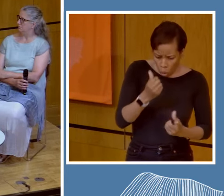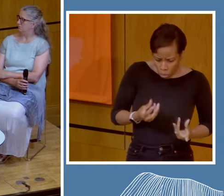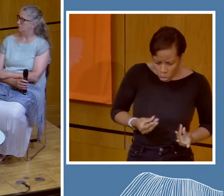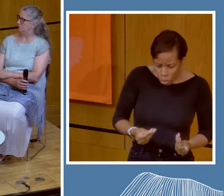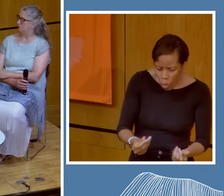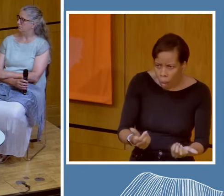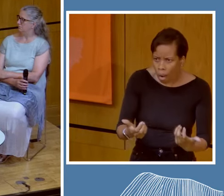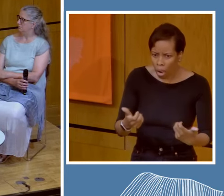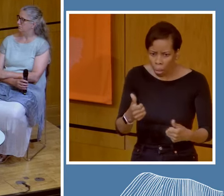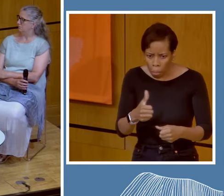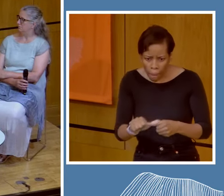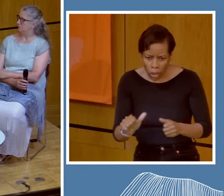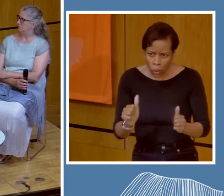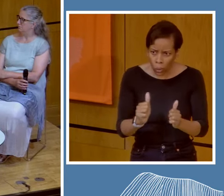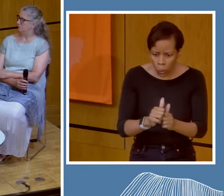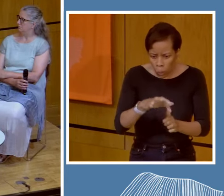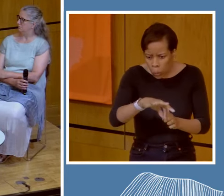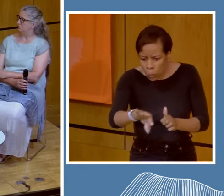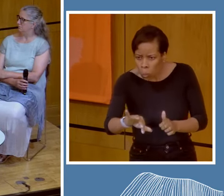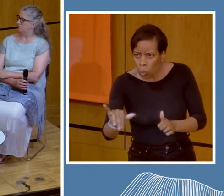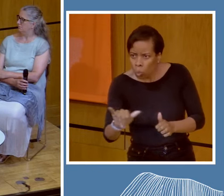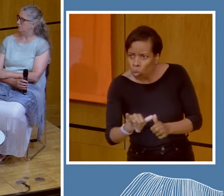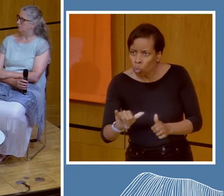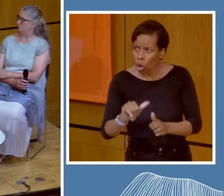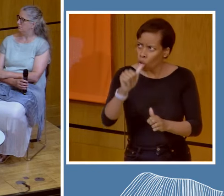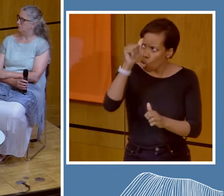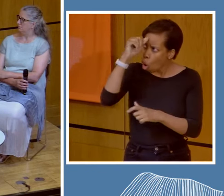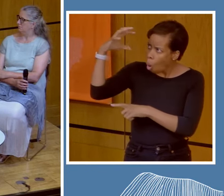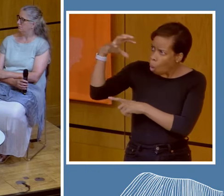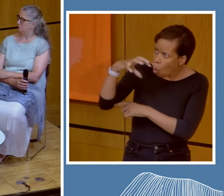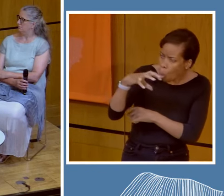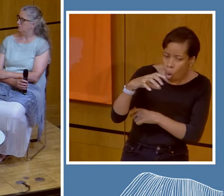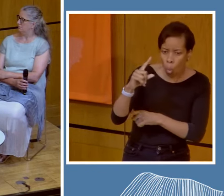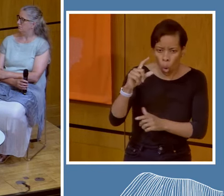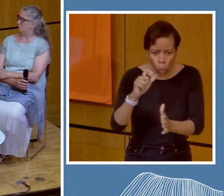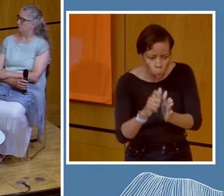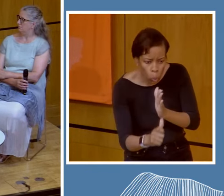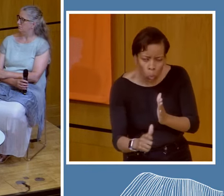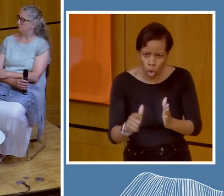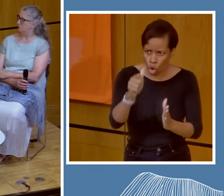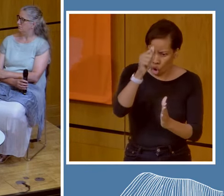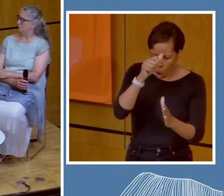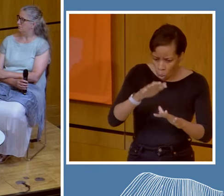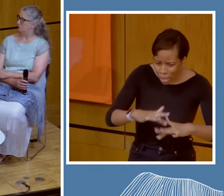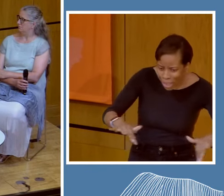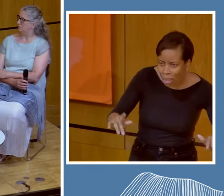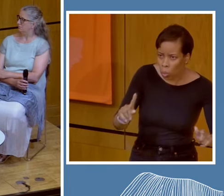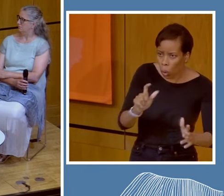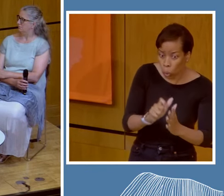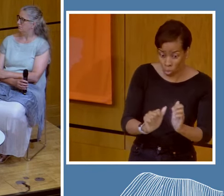ancestral territories throughout the world. Essentially, it's about repairing